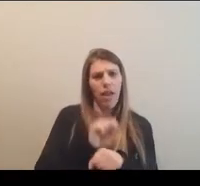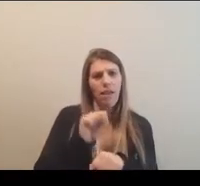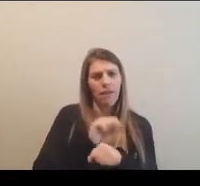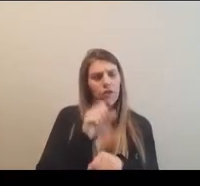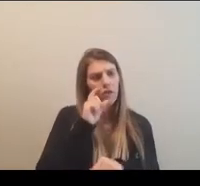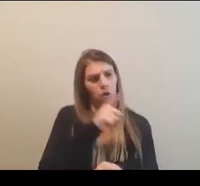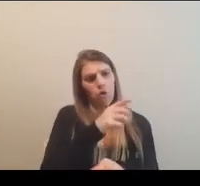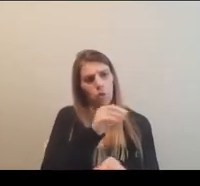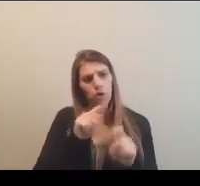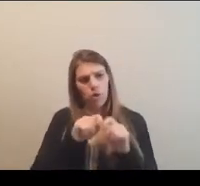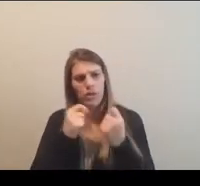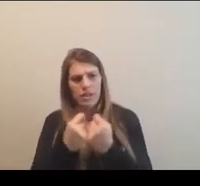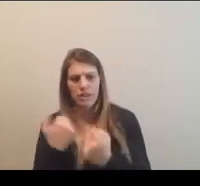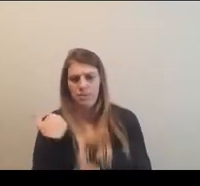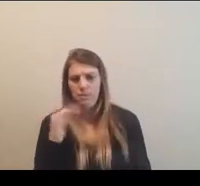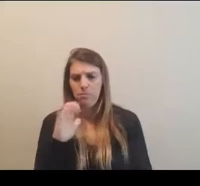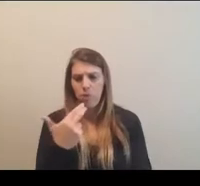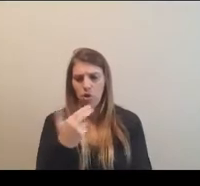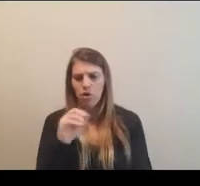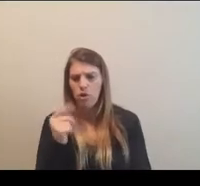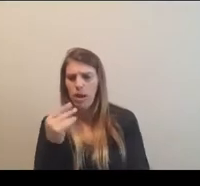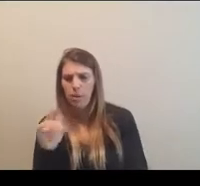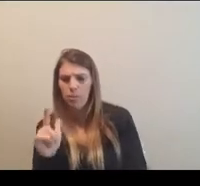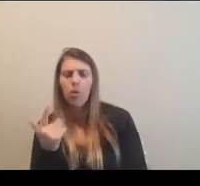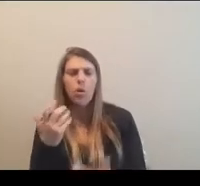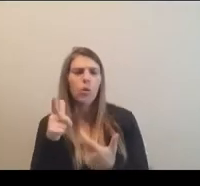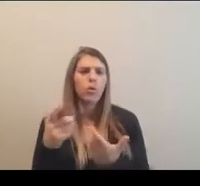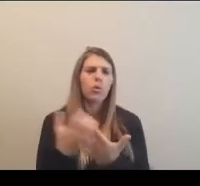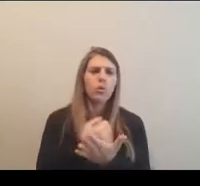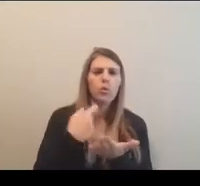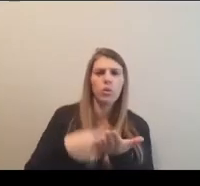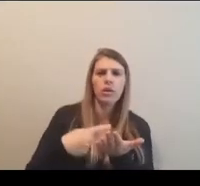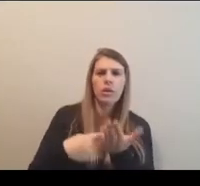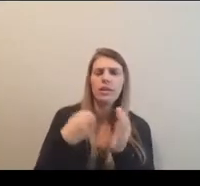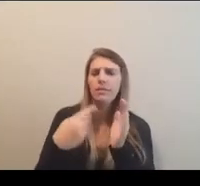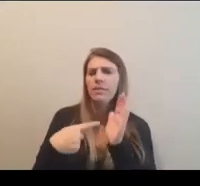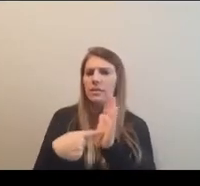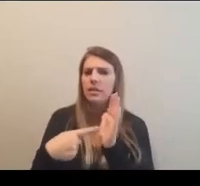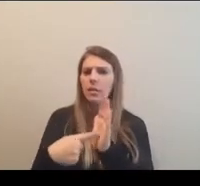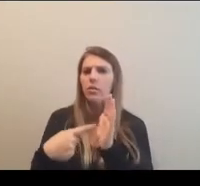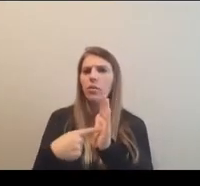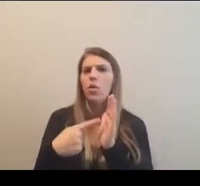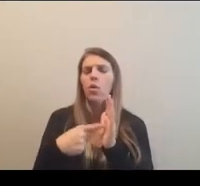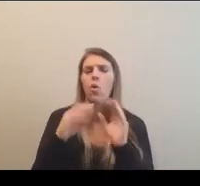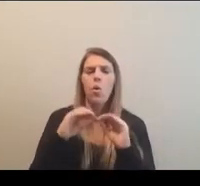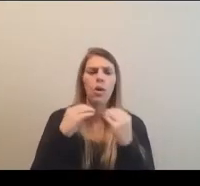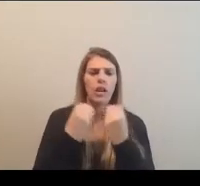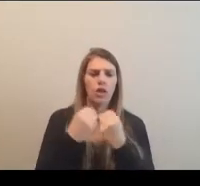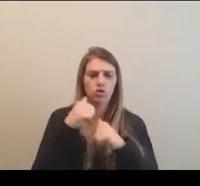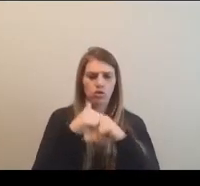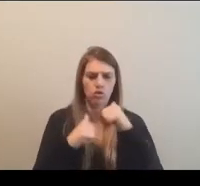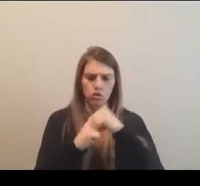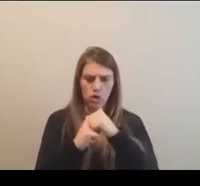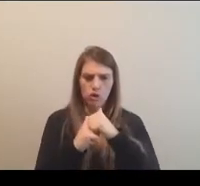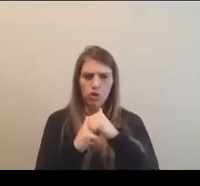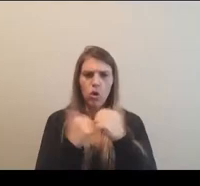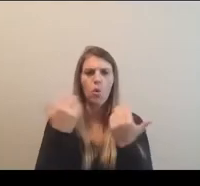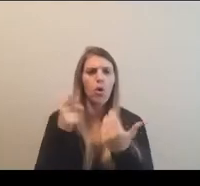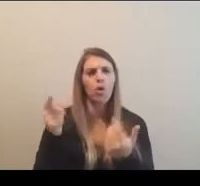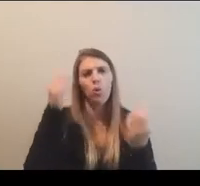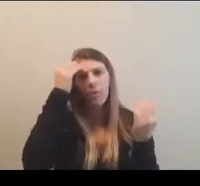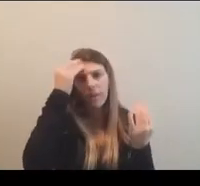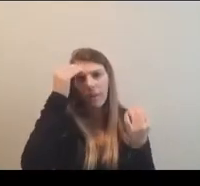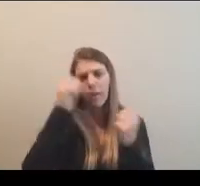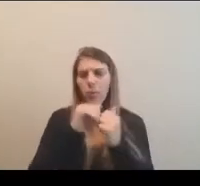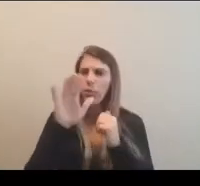last March and April, but I invite you to, to talk even, you know, give a few more examples of just organizational structure and things you're thinking about with